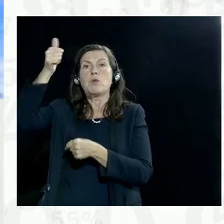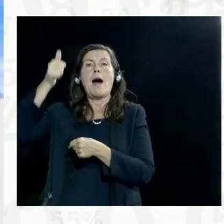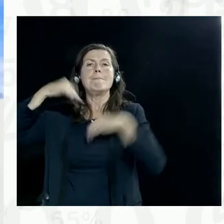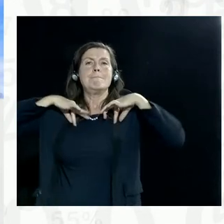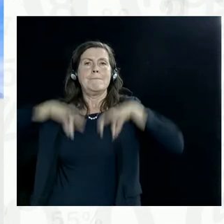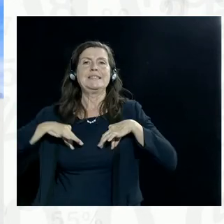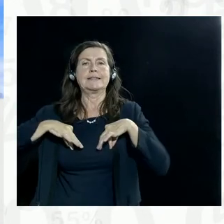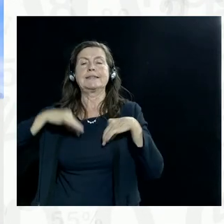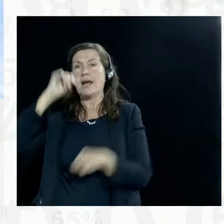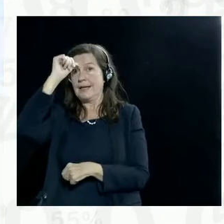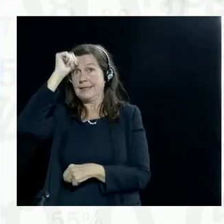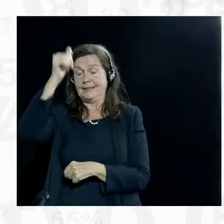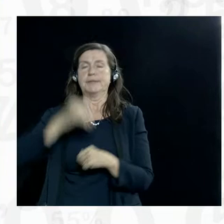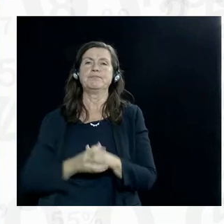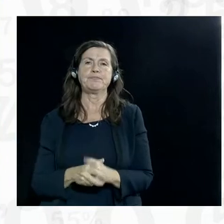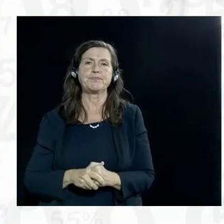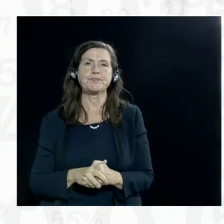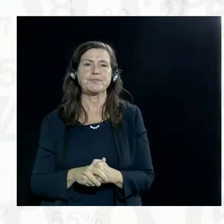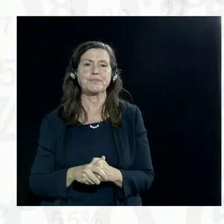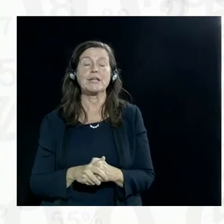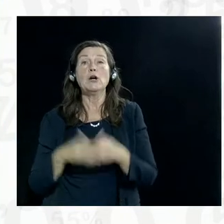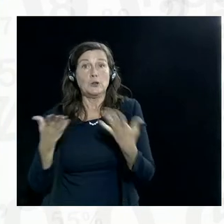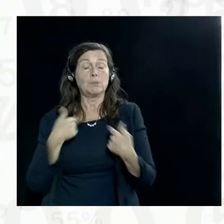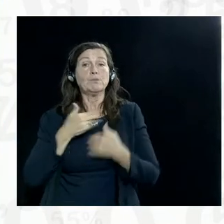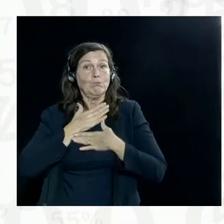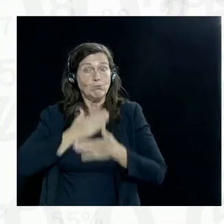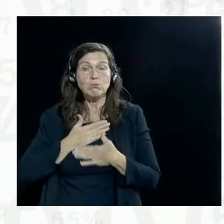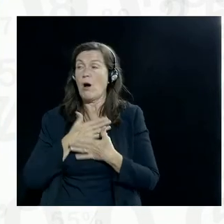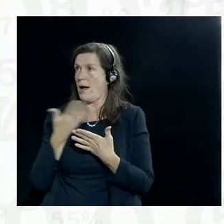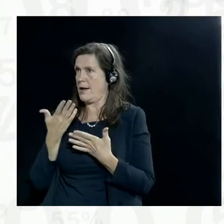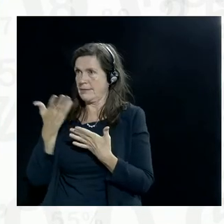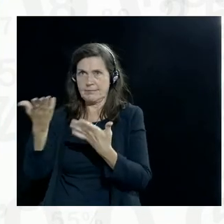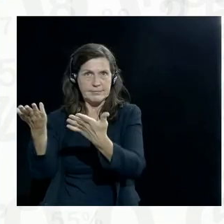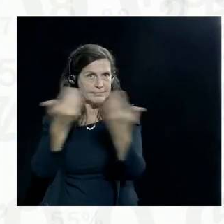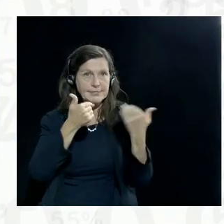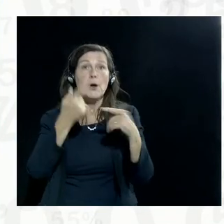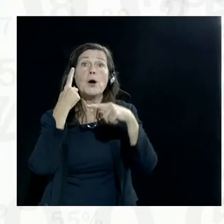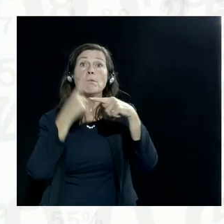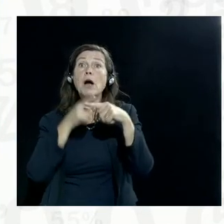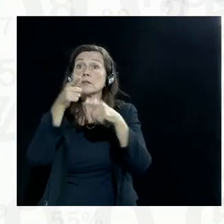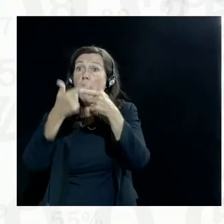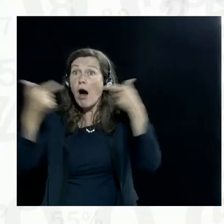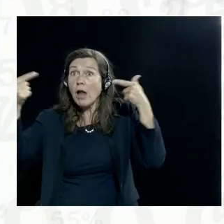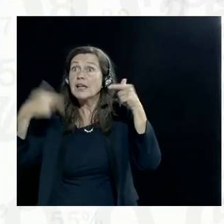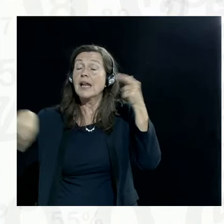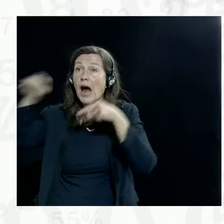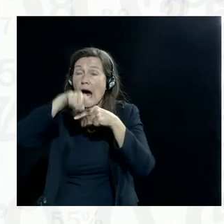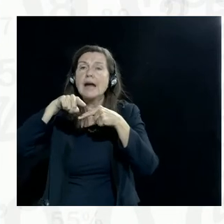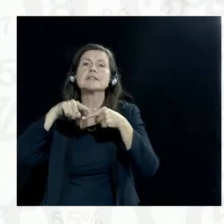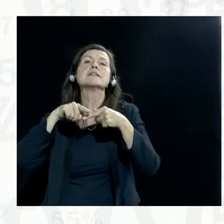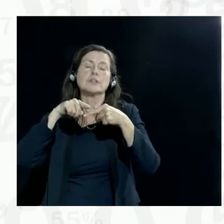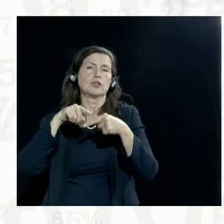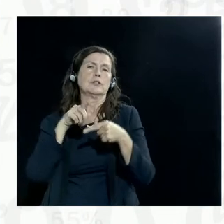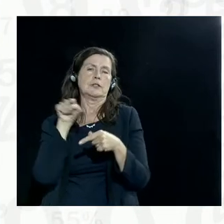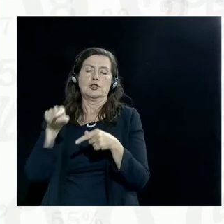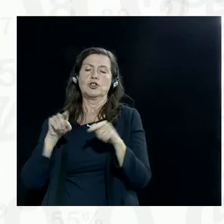everyone. And of course, we want to hear from you as well. If you're participating online, please use the chat window on